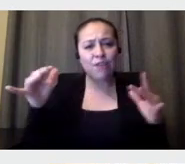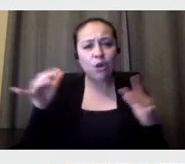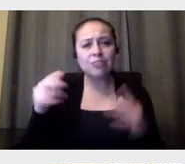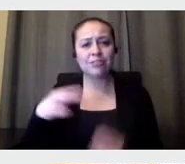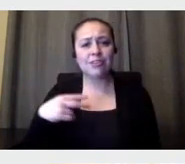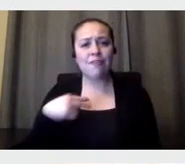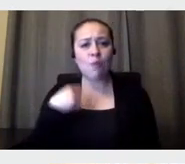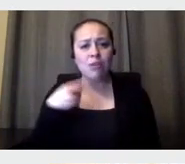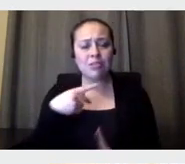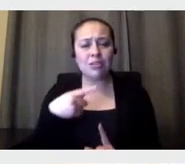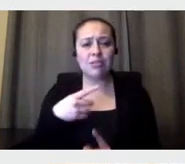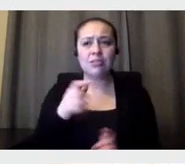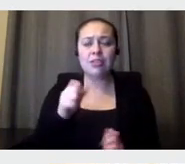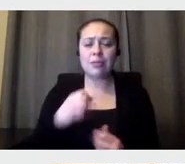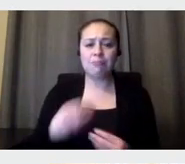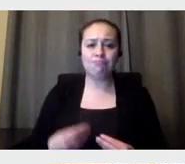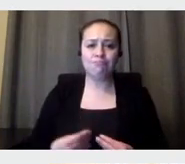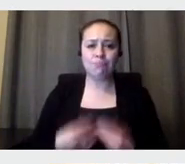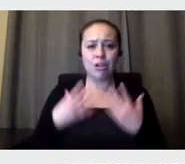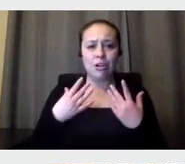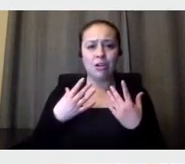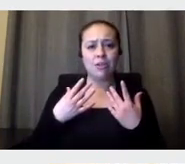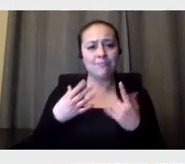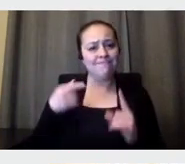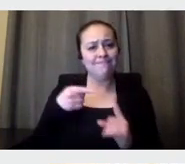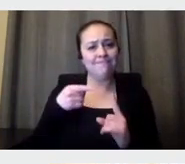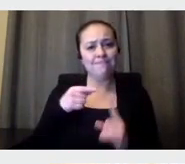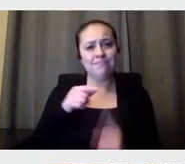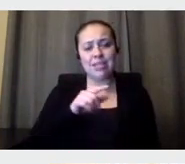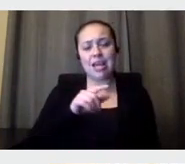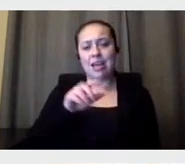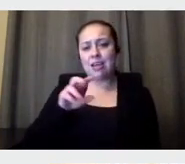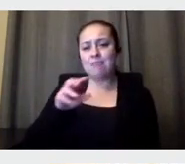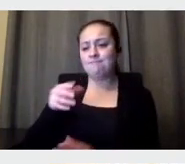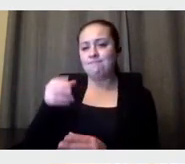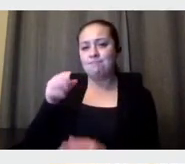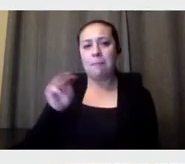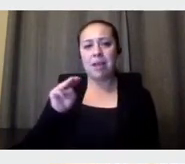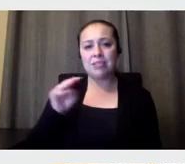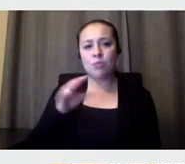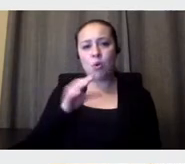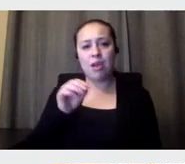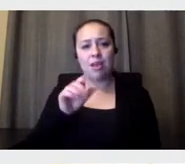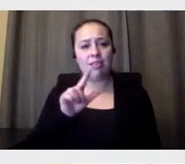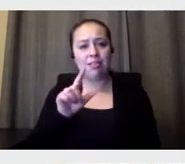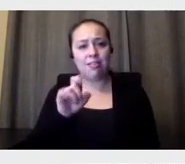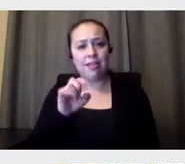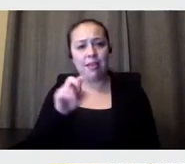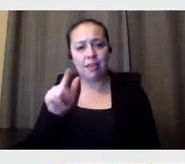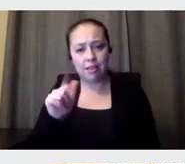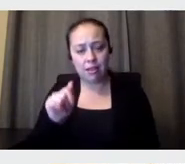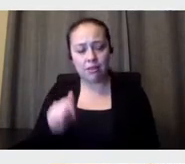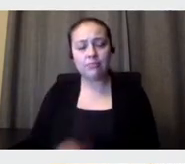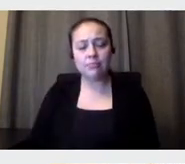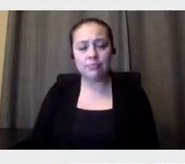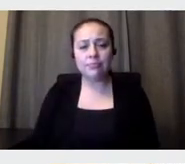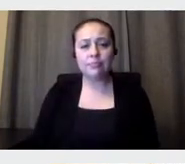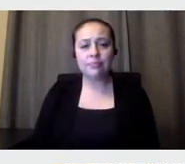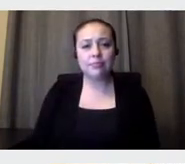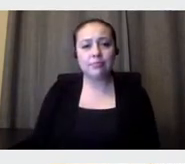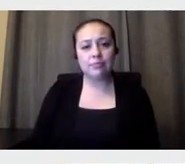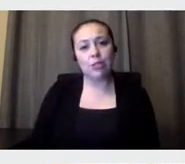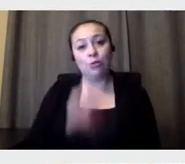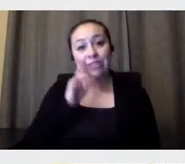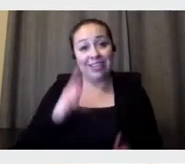have been touched by the Vignelli's, uh, impact. In the world. And we look forward to seeing your exhibition